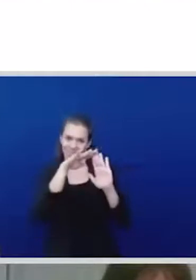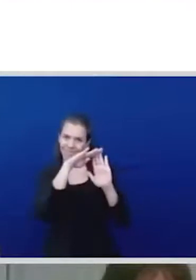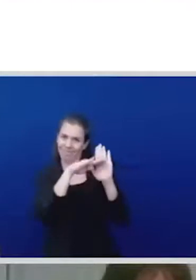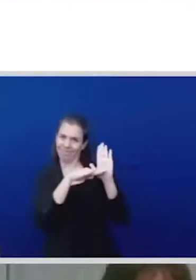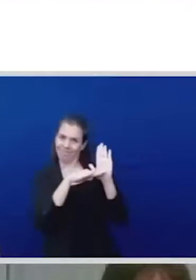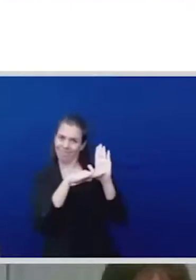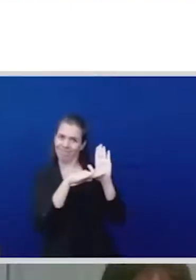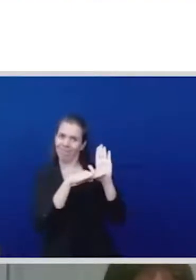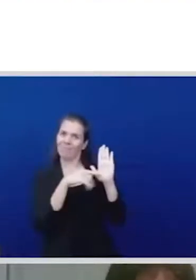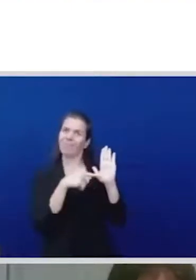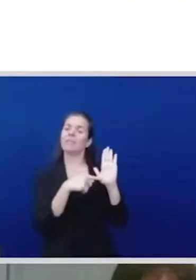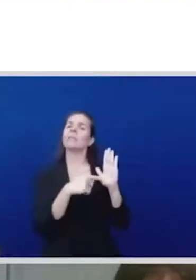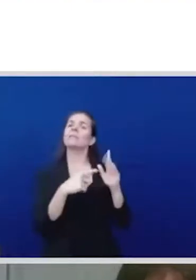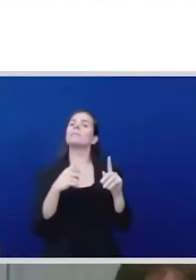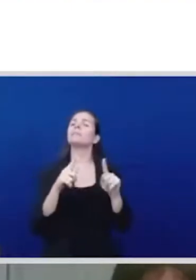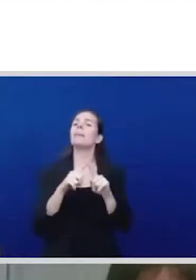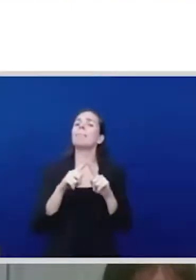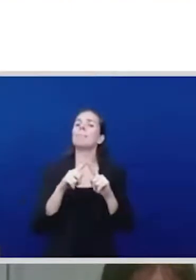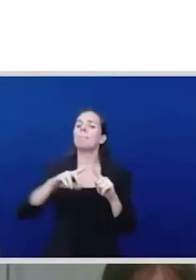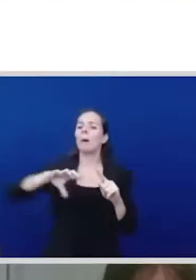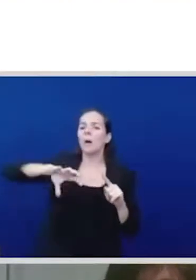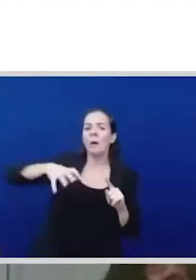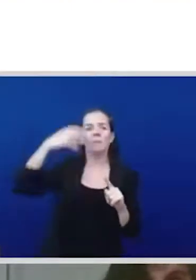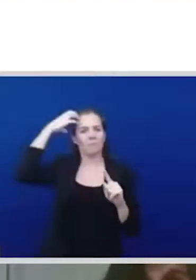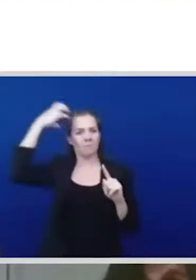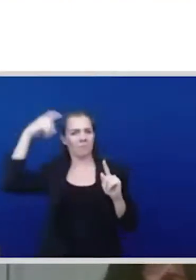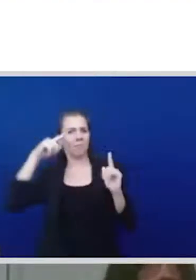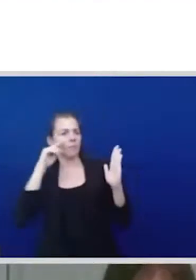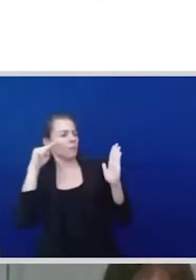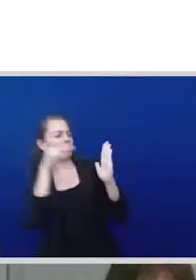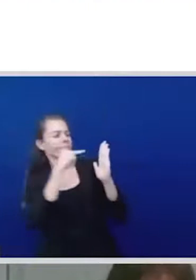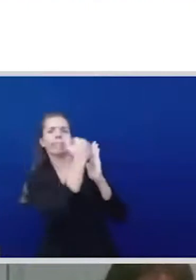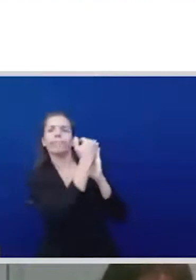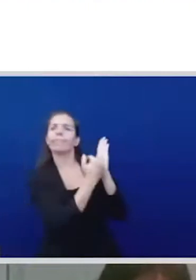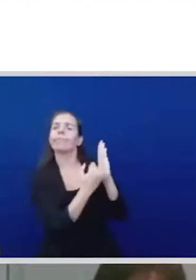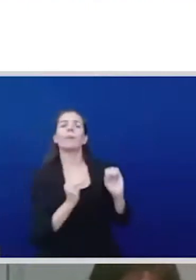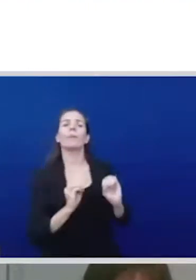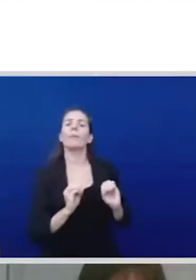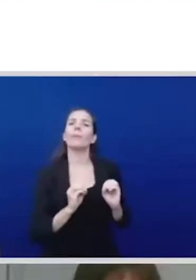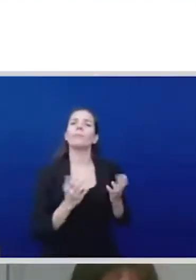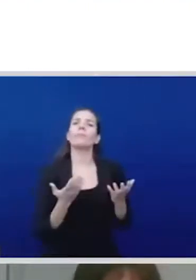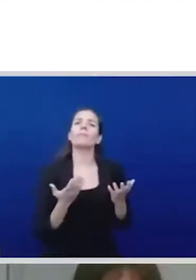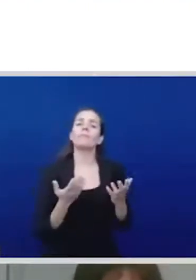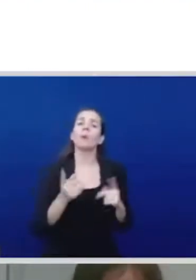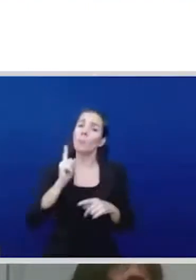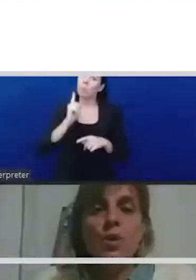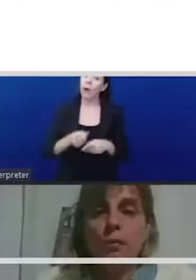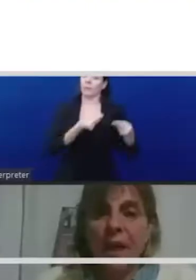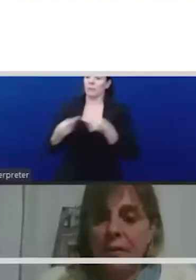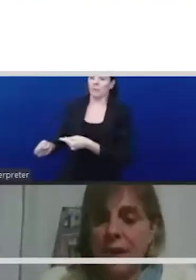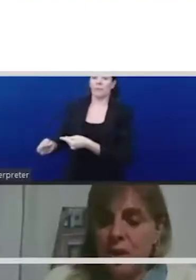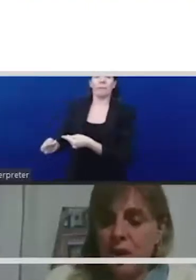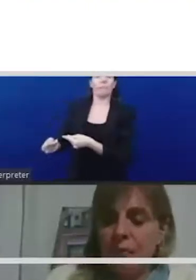thank you Sandra so for Veda and I think that also many of you talked on the issue of